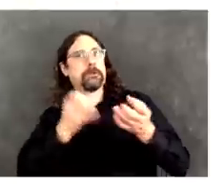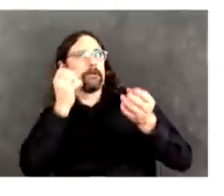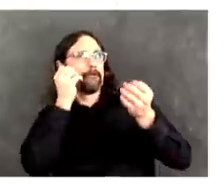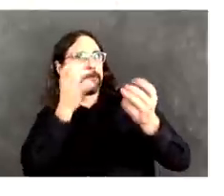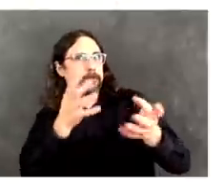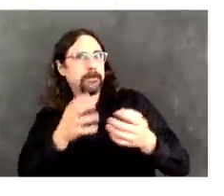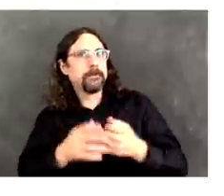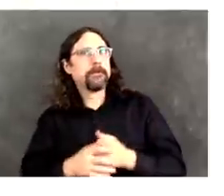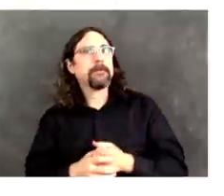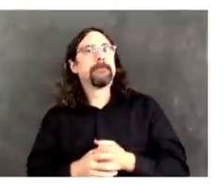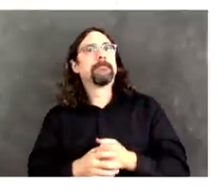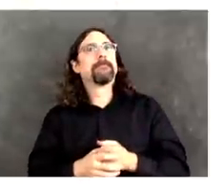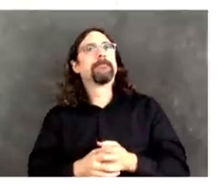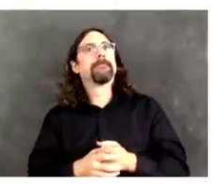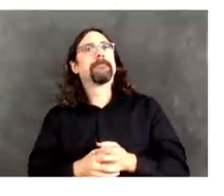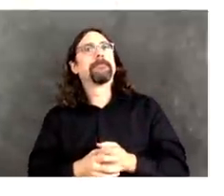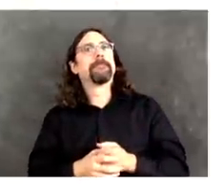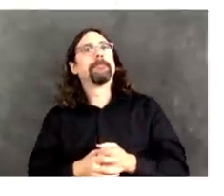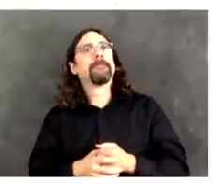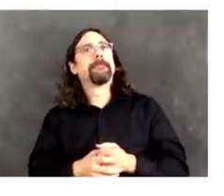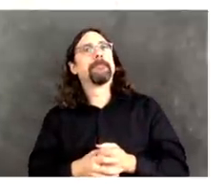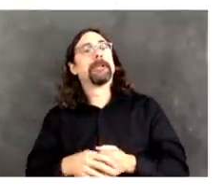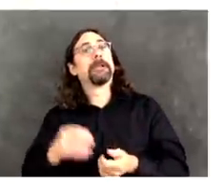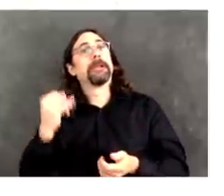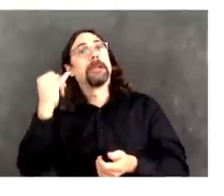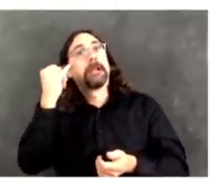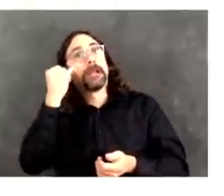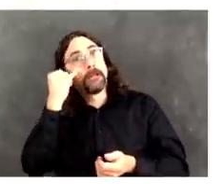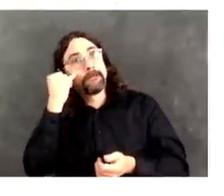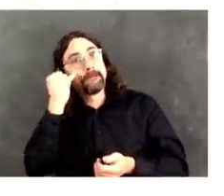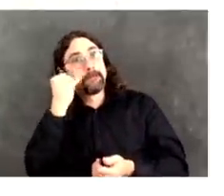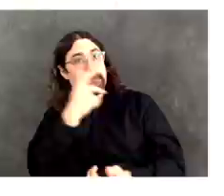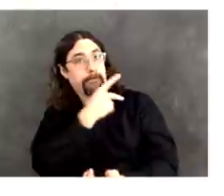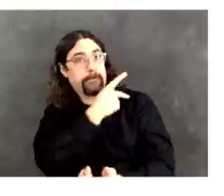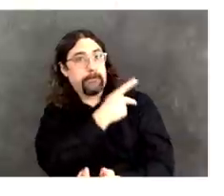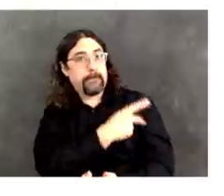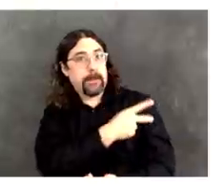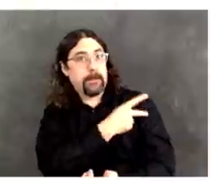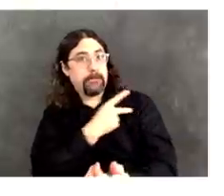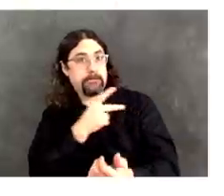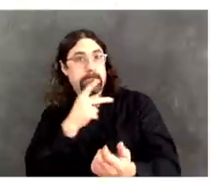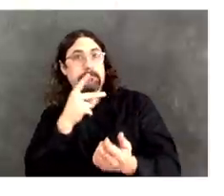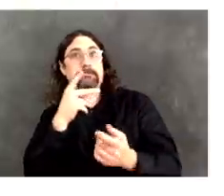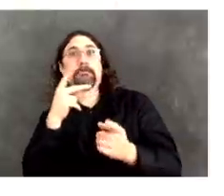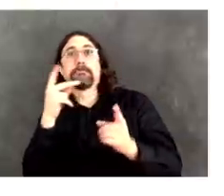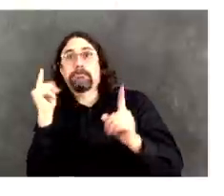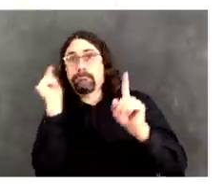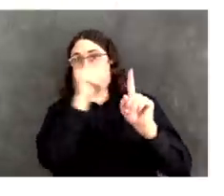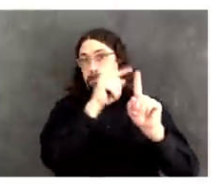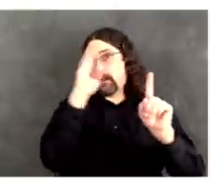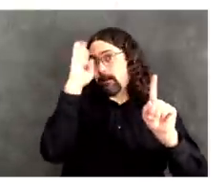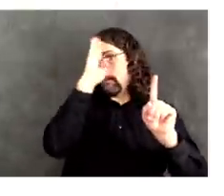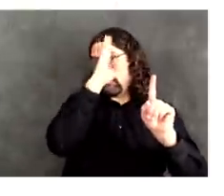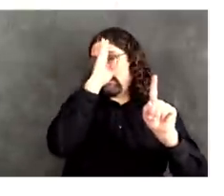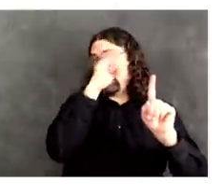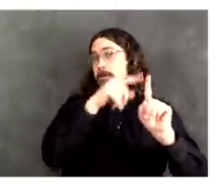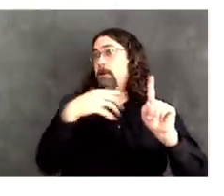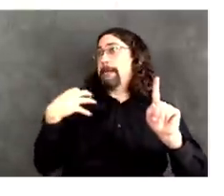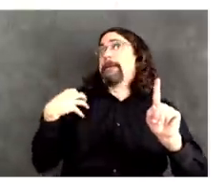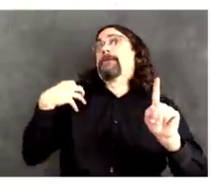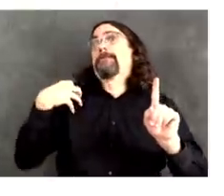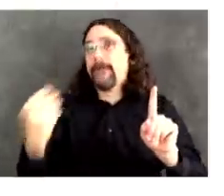is their home, right, because they need higher level of skilled nursing services, that we provide the PPE